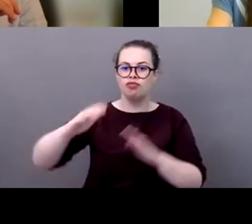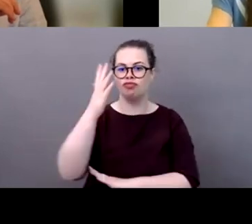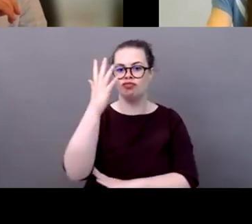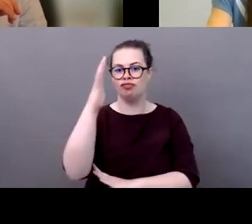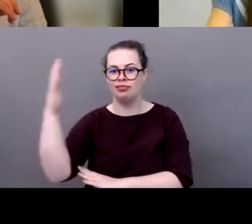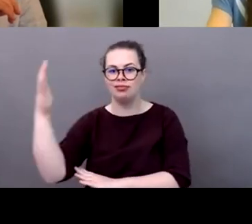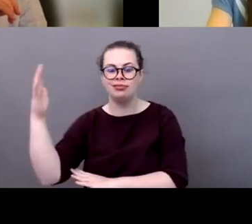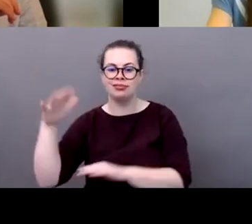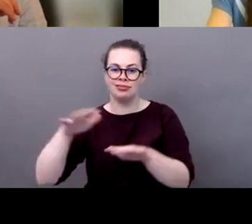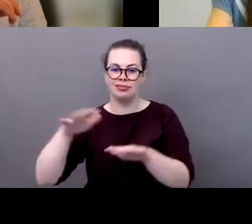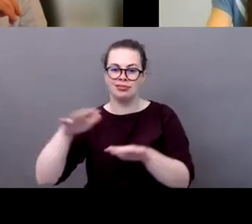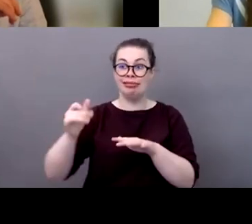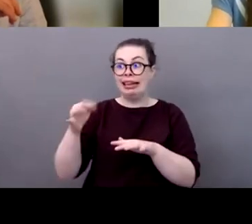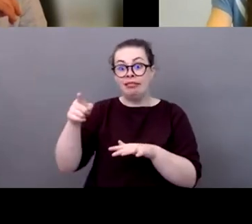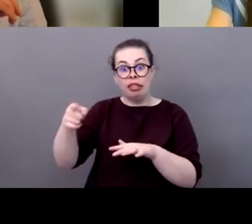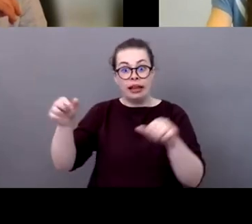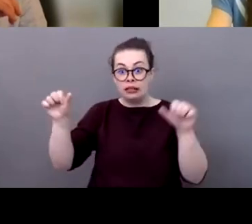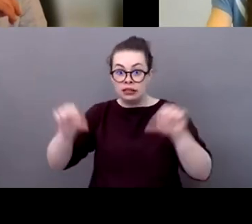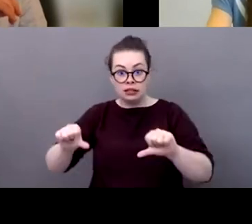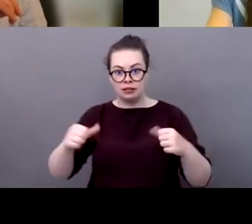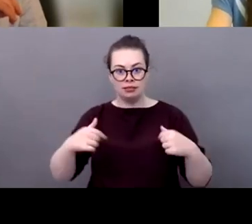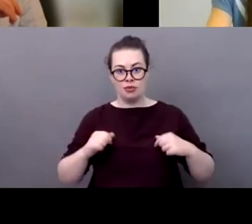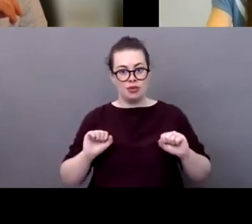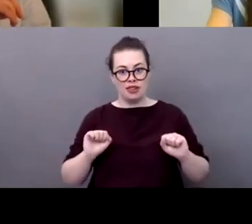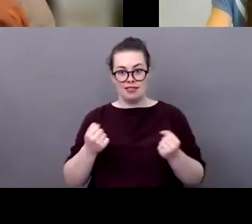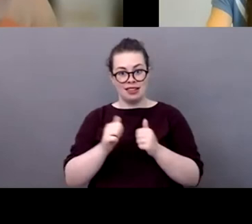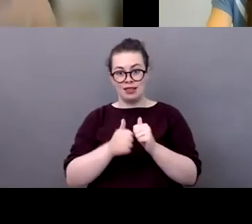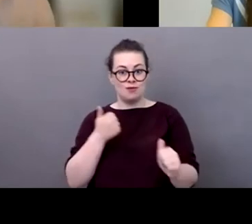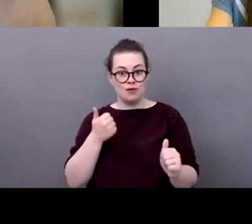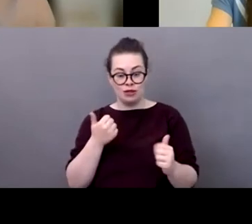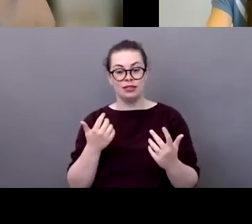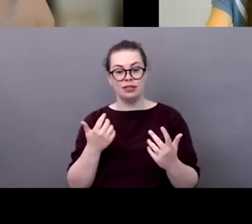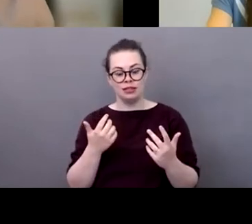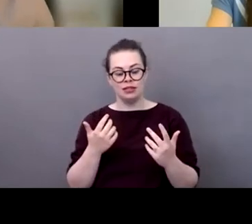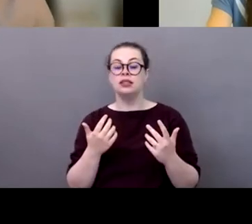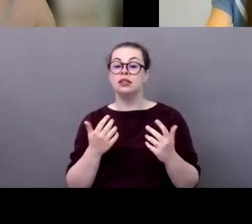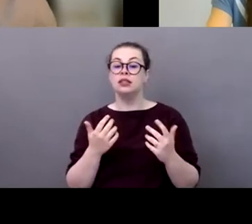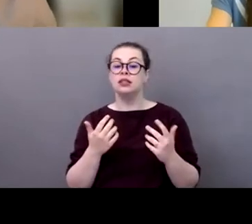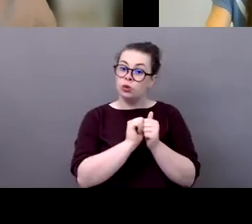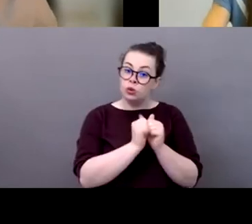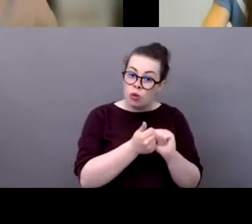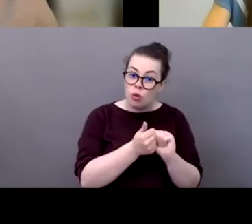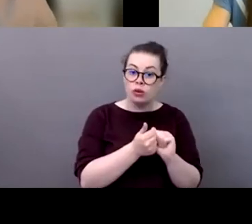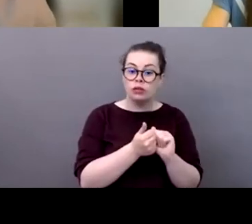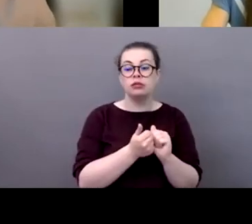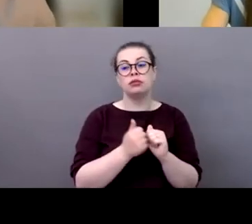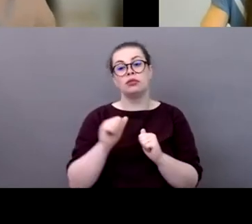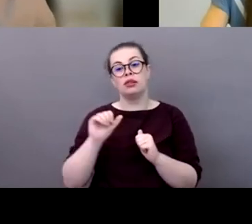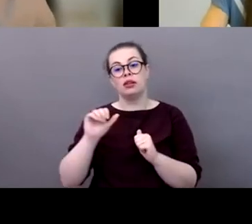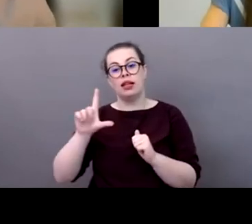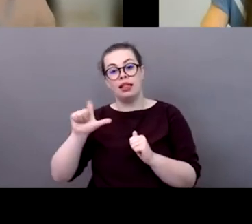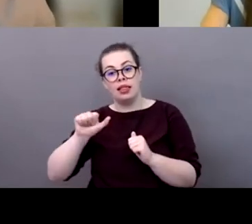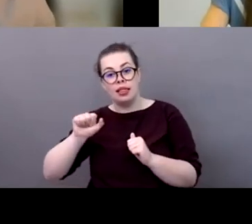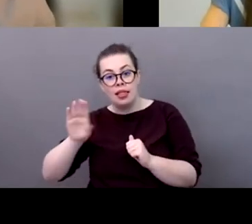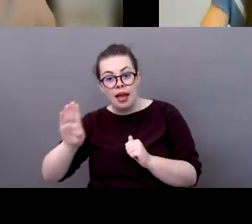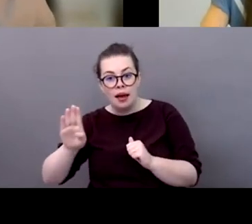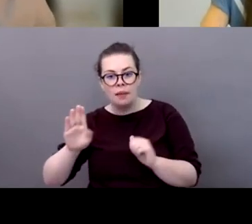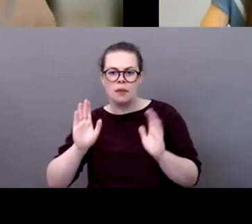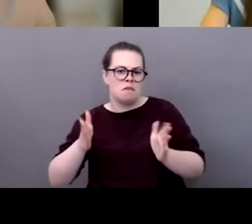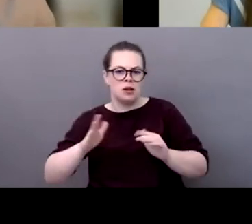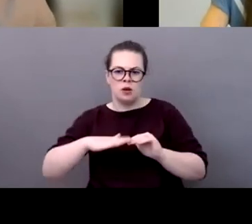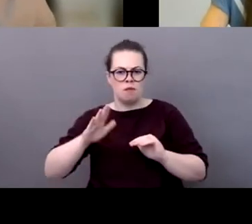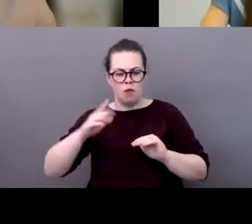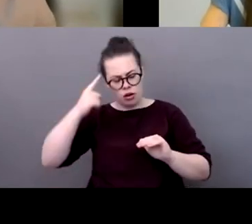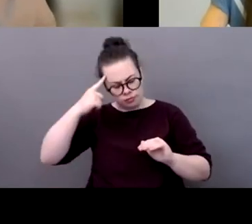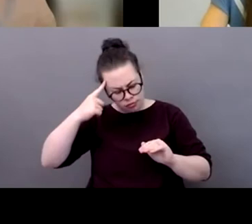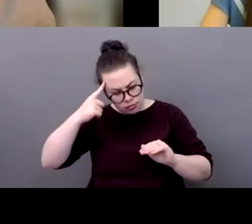the social responsibility of uh clubs and sport organizations to be more sustainable because this would then appeal to uh people's values that